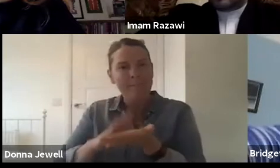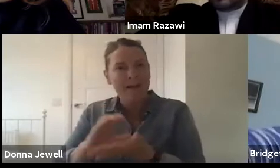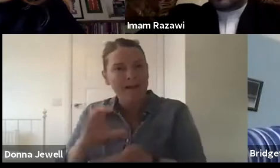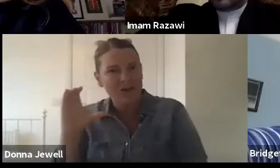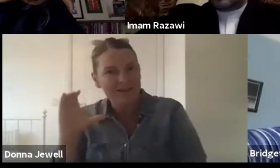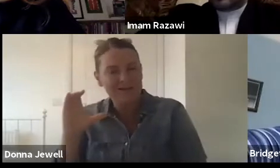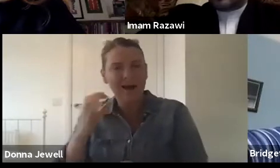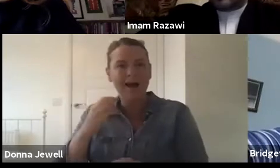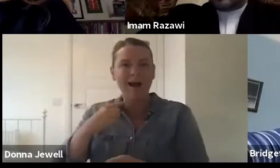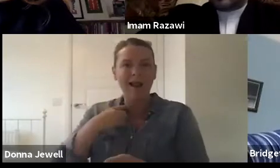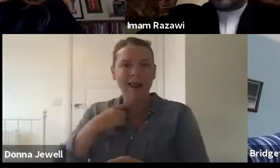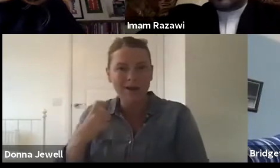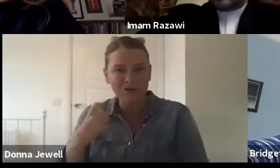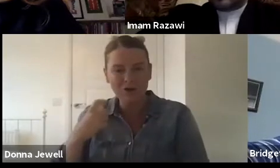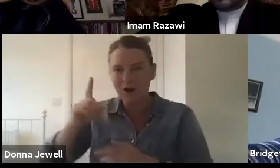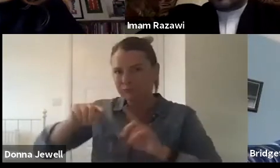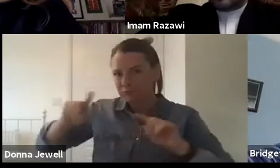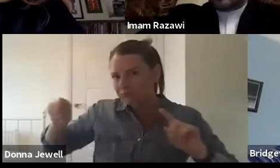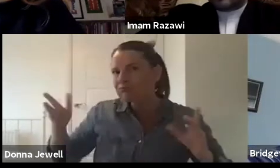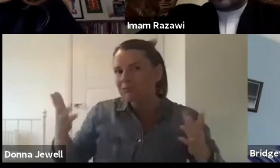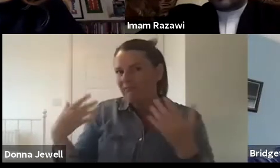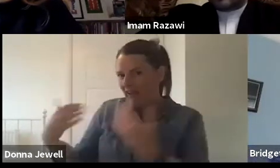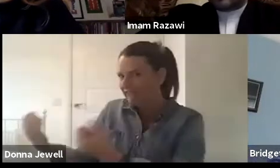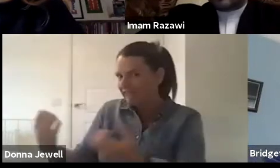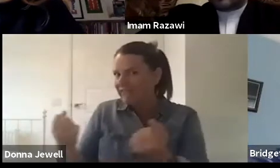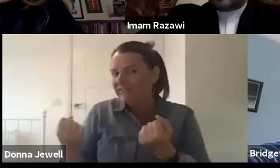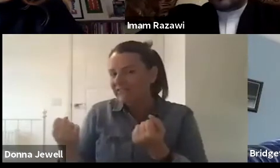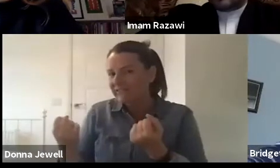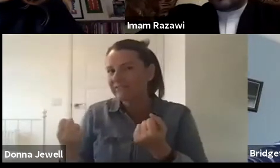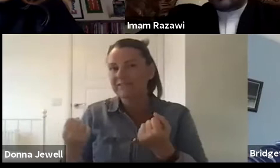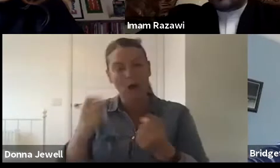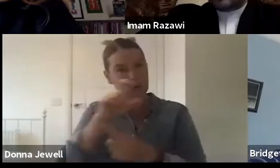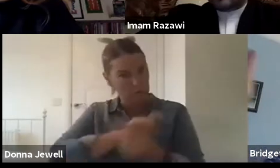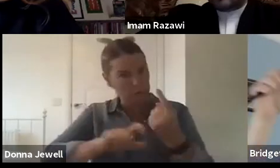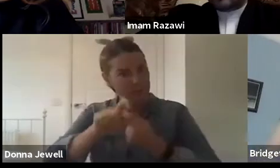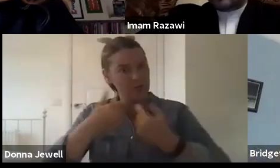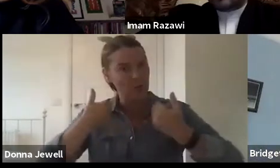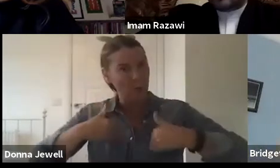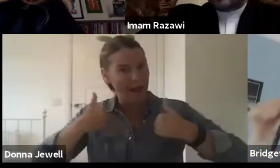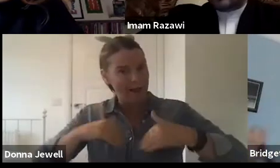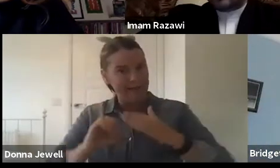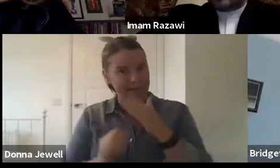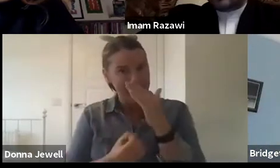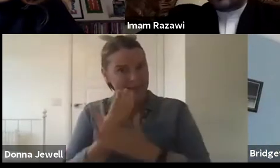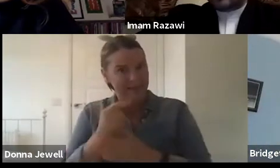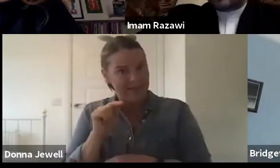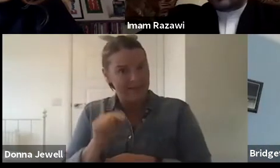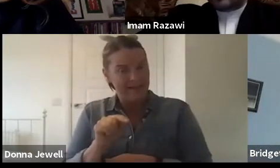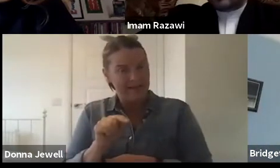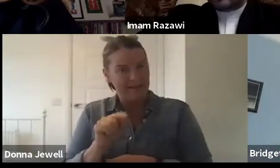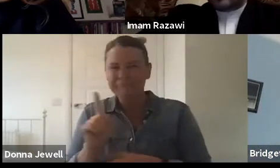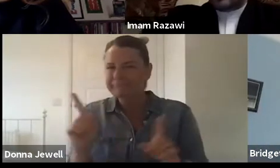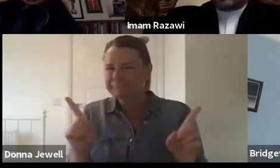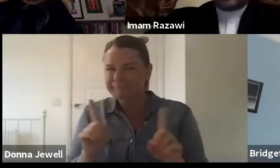in the Ayrshire's in Scotland and elsewhere. And, and at the heart of community wealth building actually is